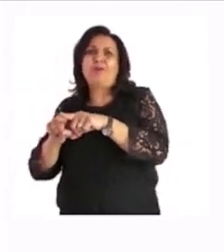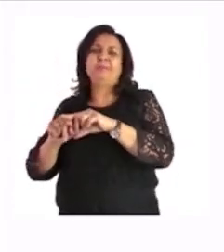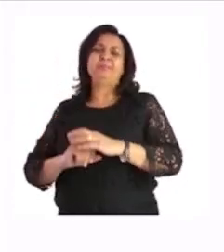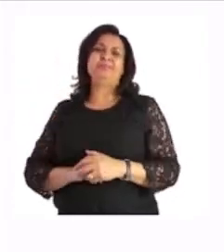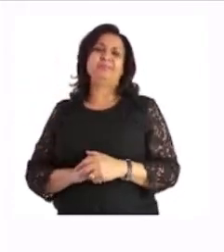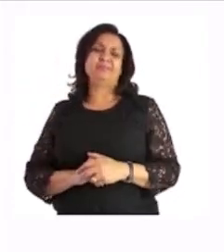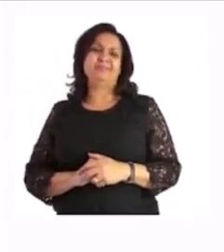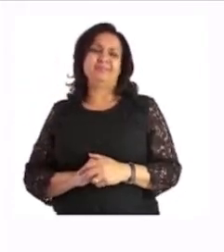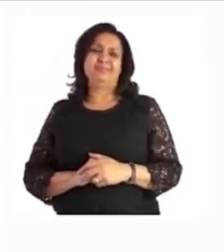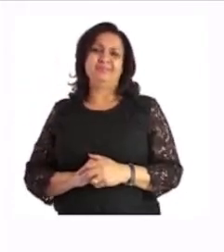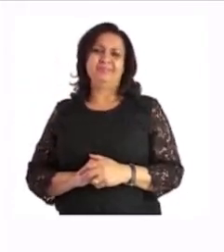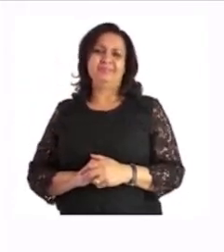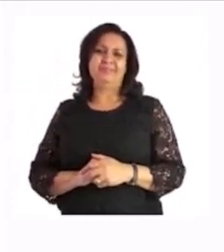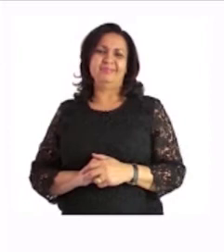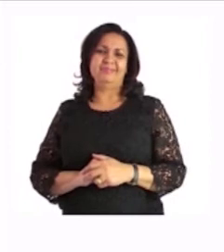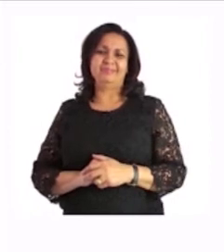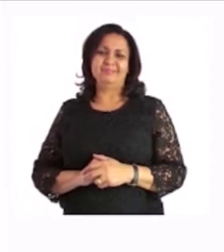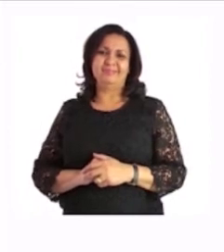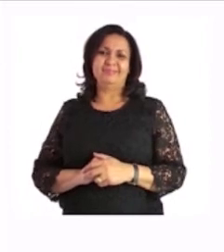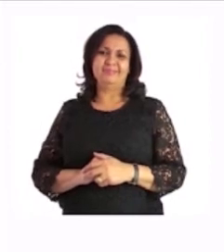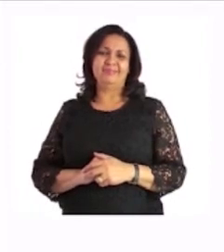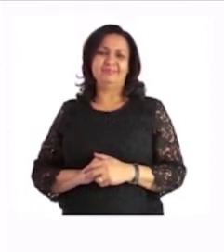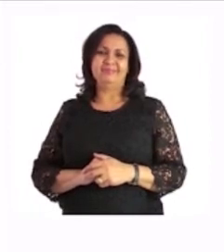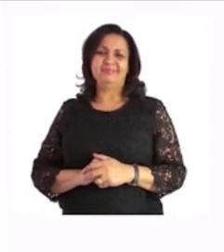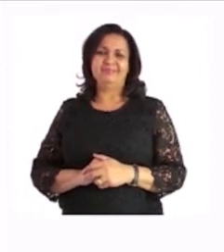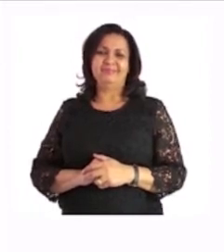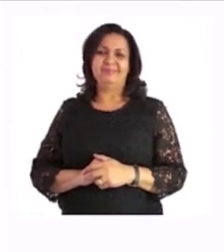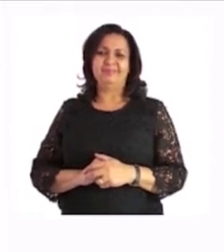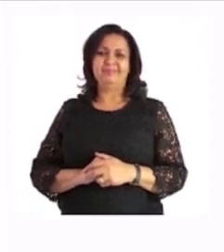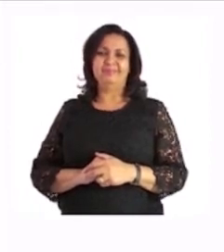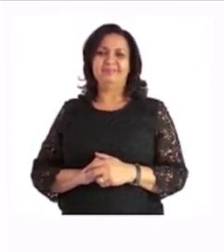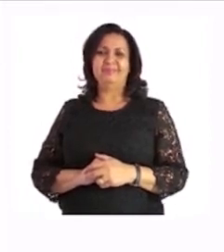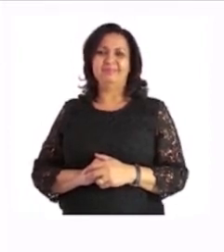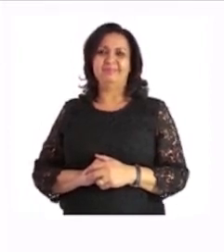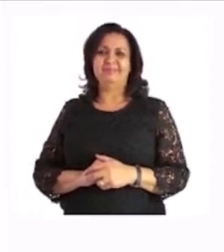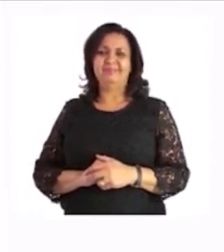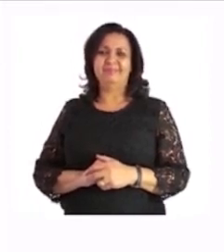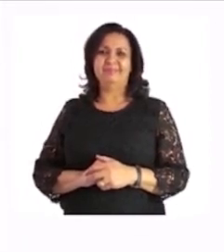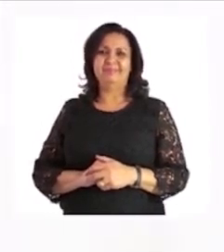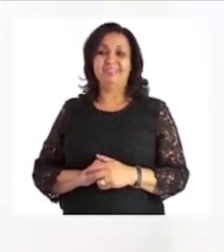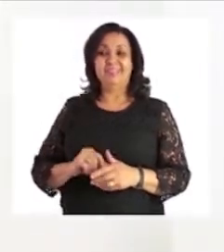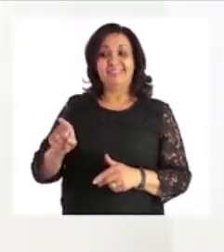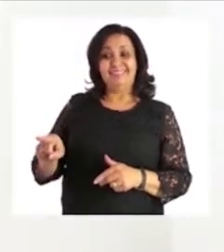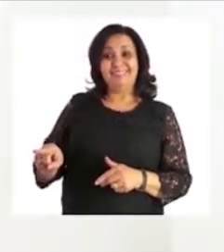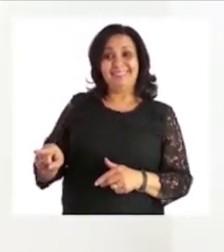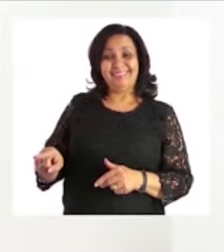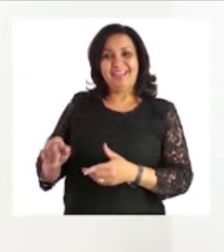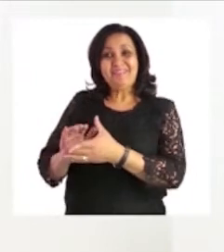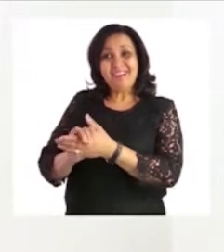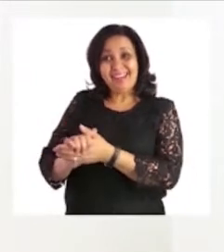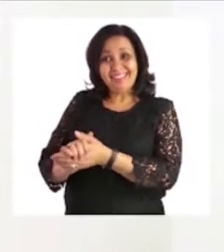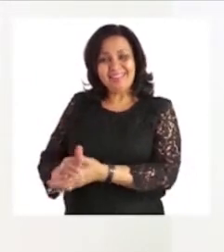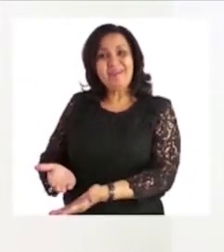big, small. Oh, you are learning very quickly. Now our friend is going to help us again